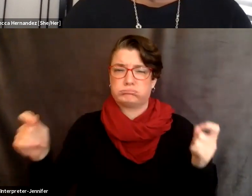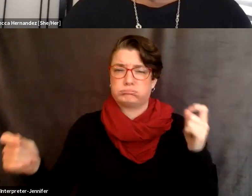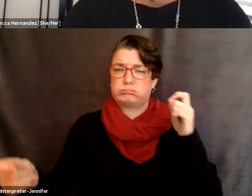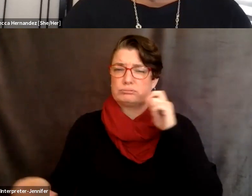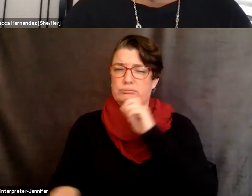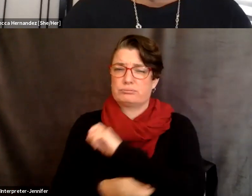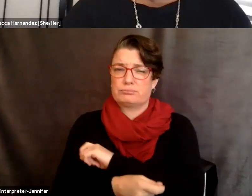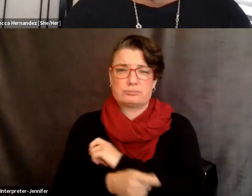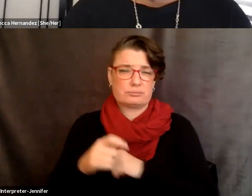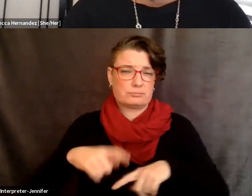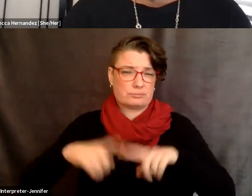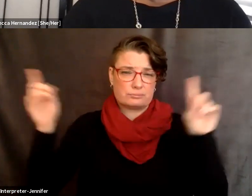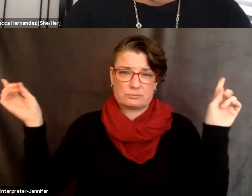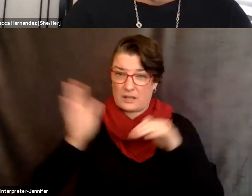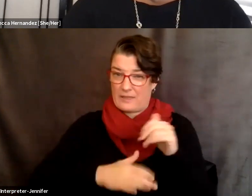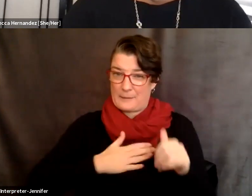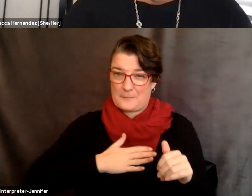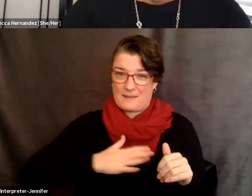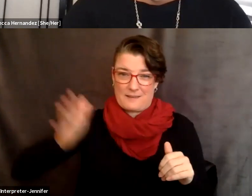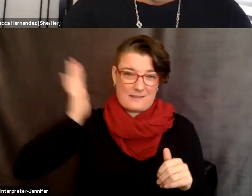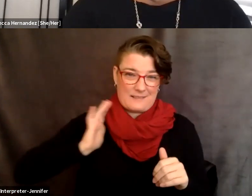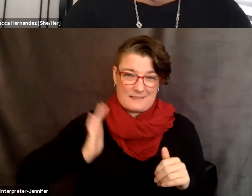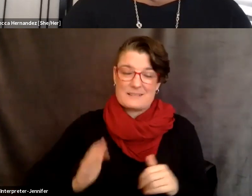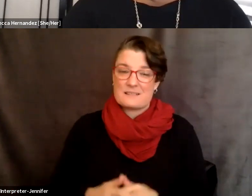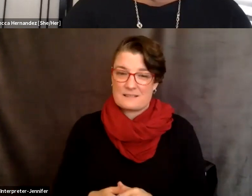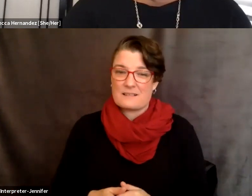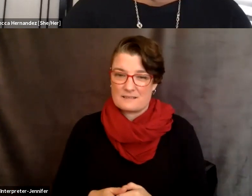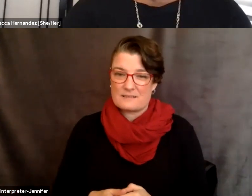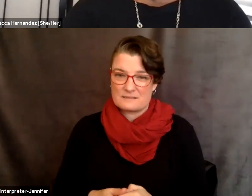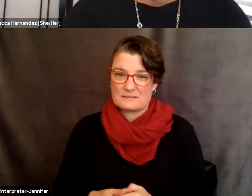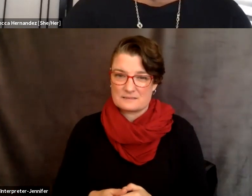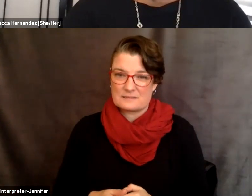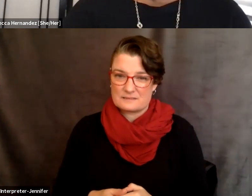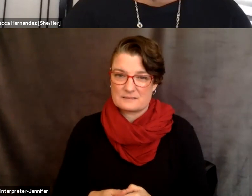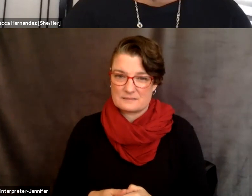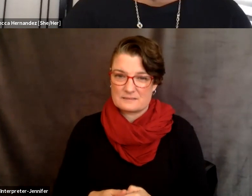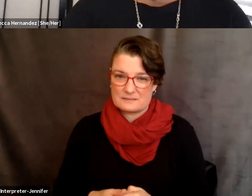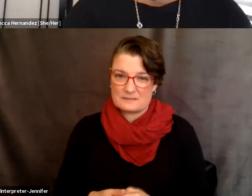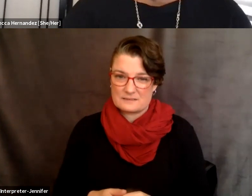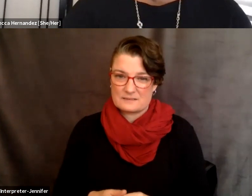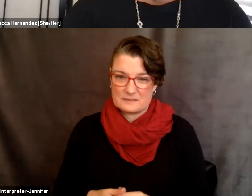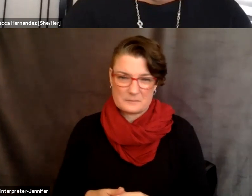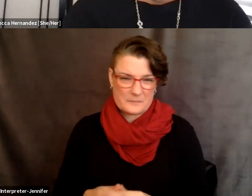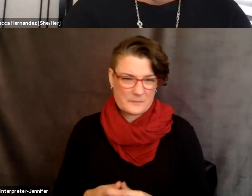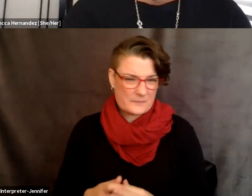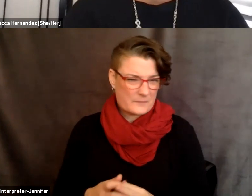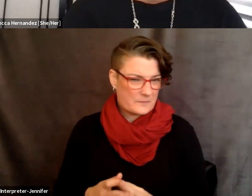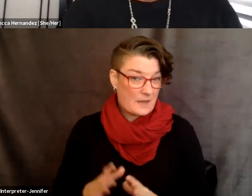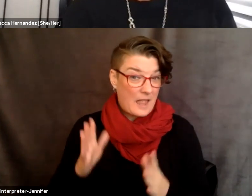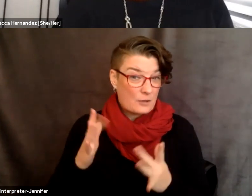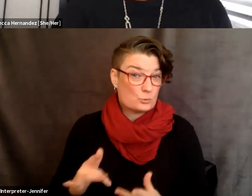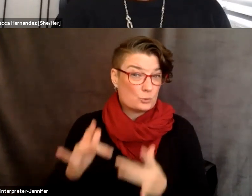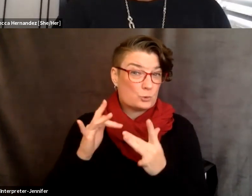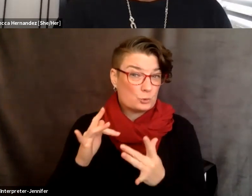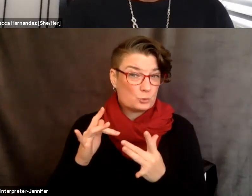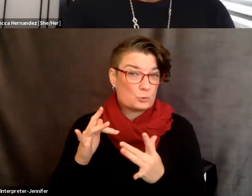like since my youth. Um, and, um, this was about the, the tour would